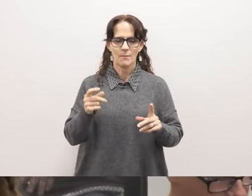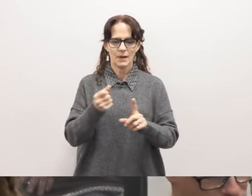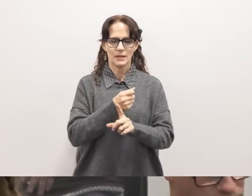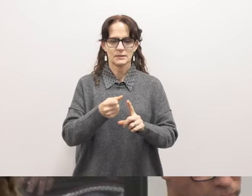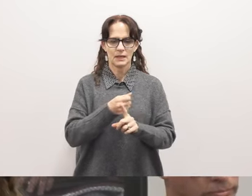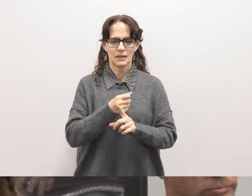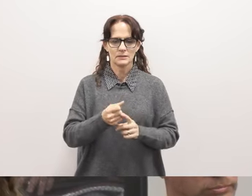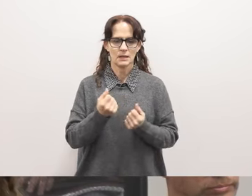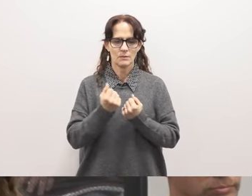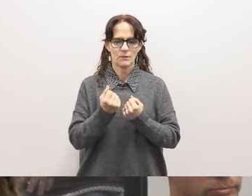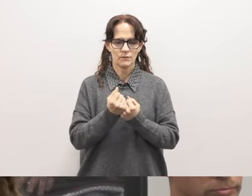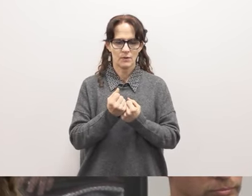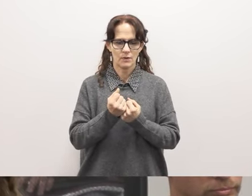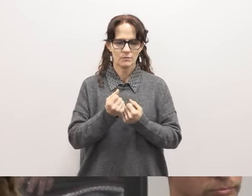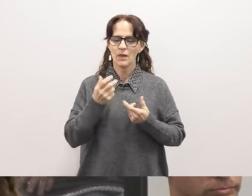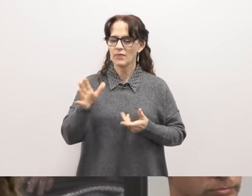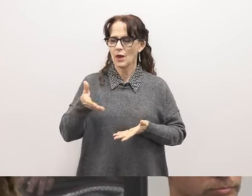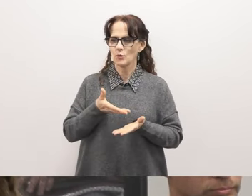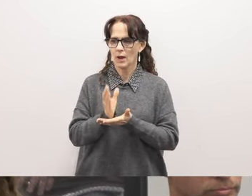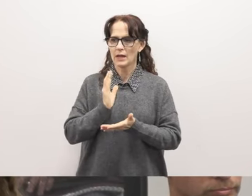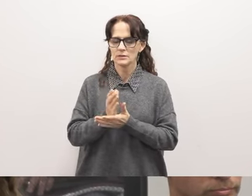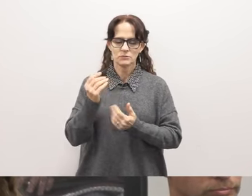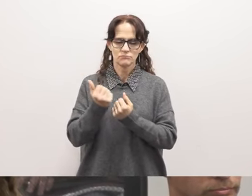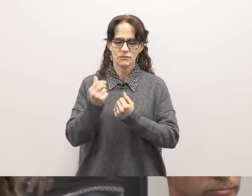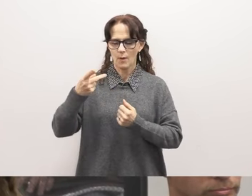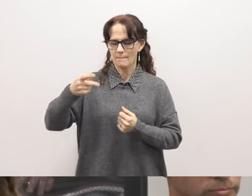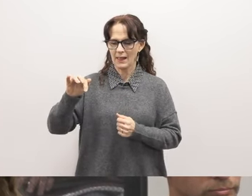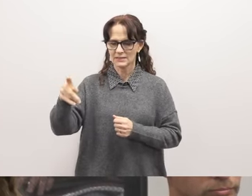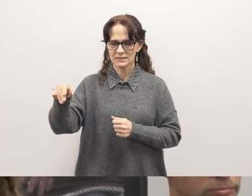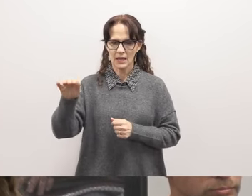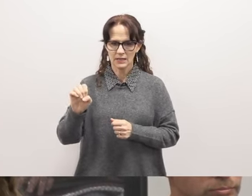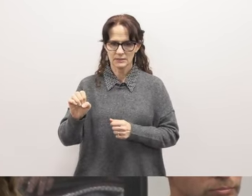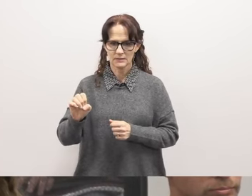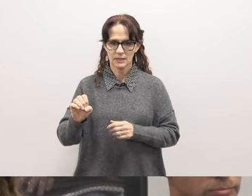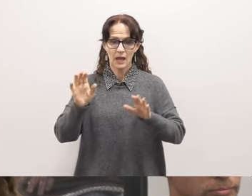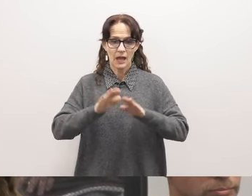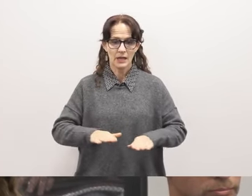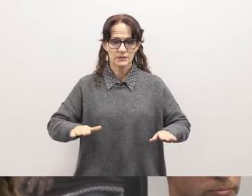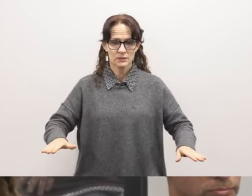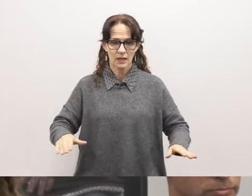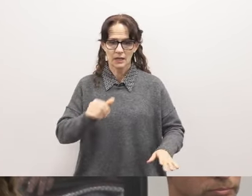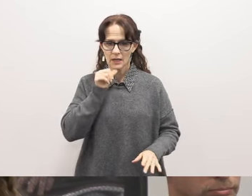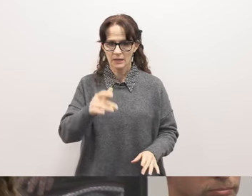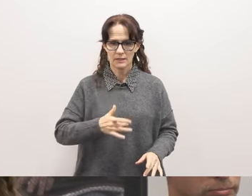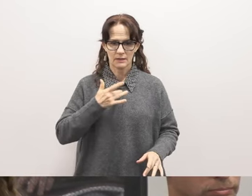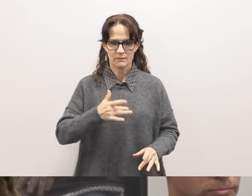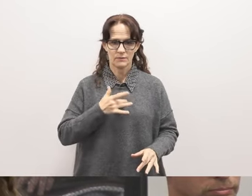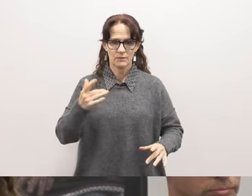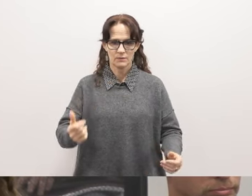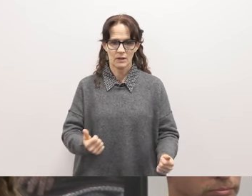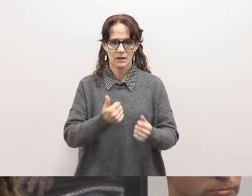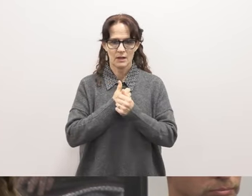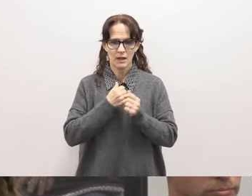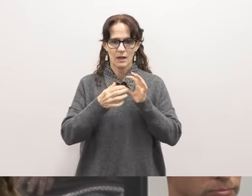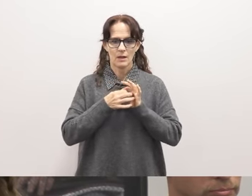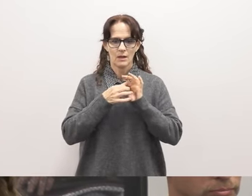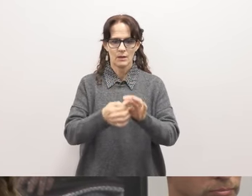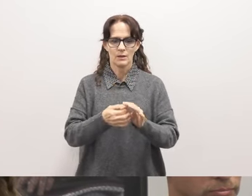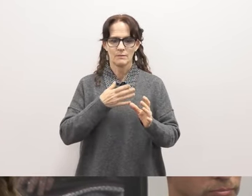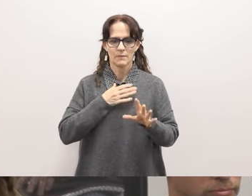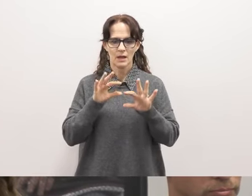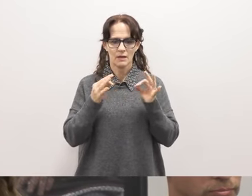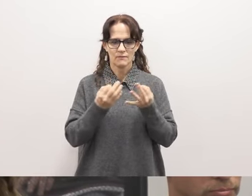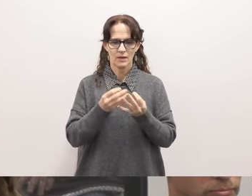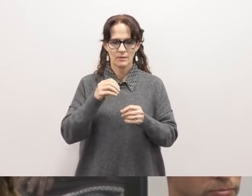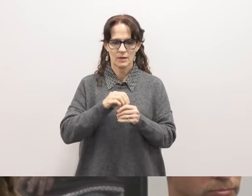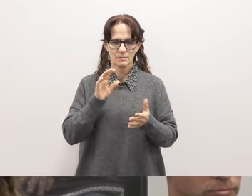to advocate for Palestine. As a student, as a child, I did not feel a lot of love or connection with my family or in my